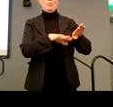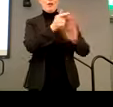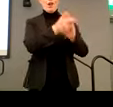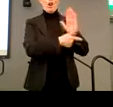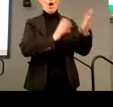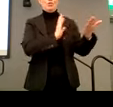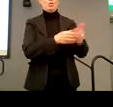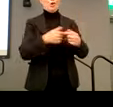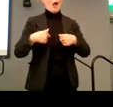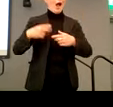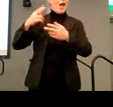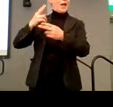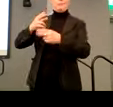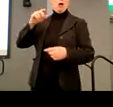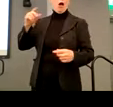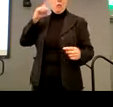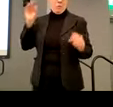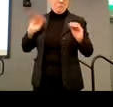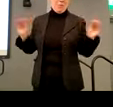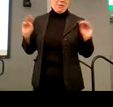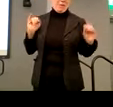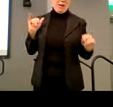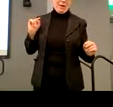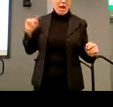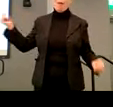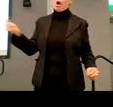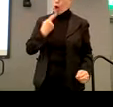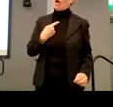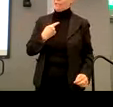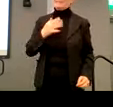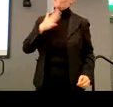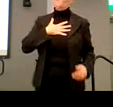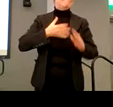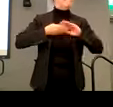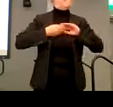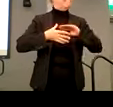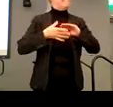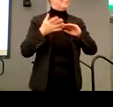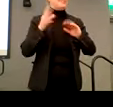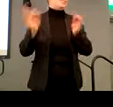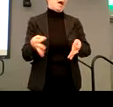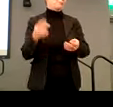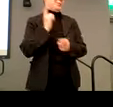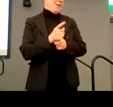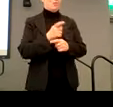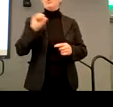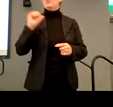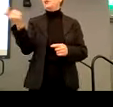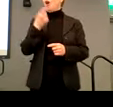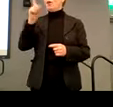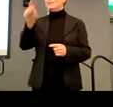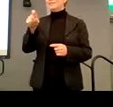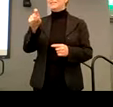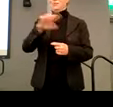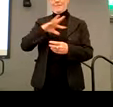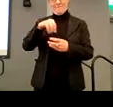didn't hear a mention of MIT and that hurts, but she's right. She's absolutely right. So we, we all need to be involved in